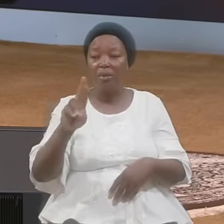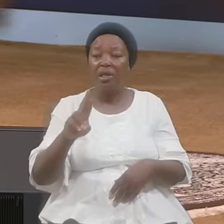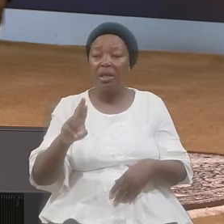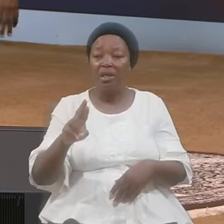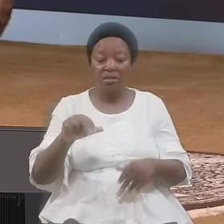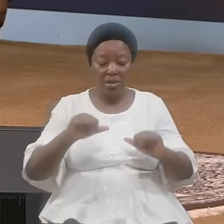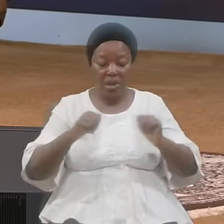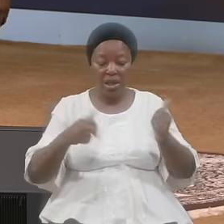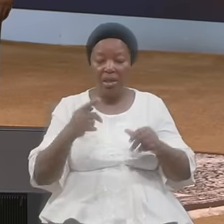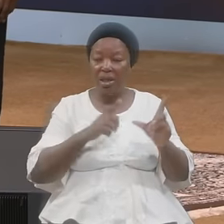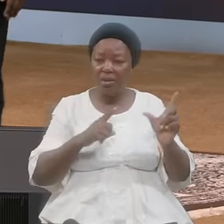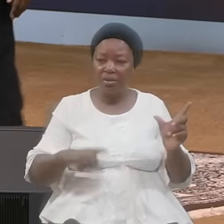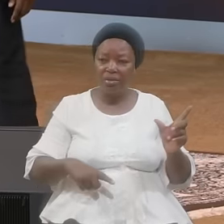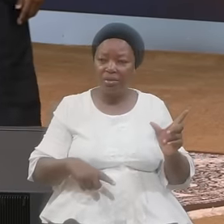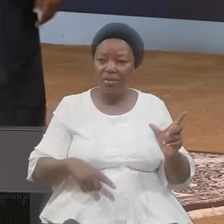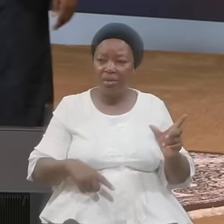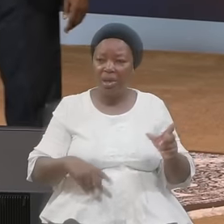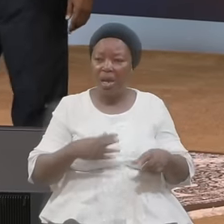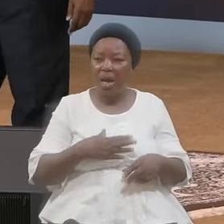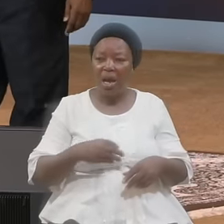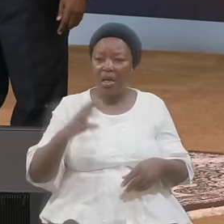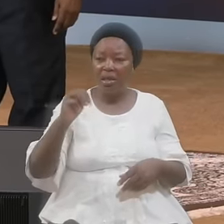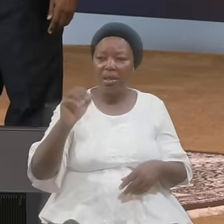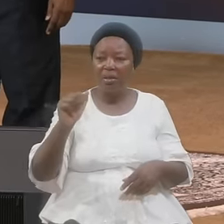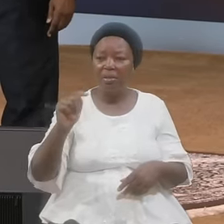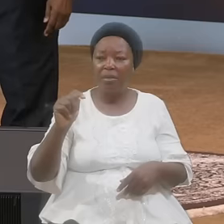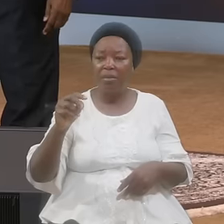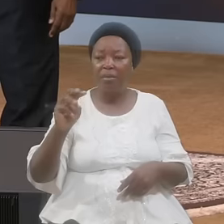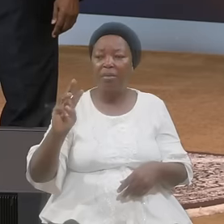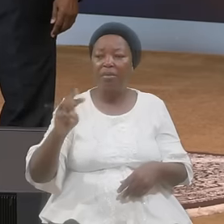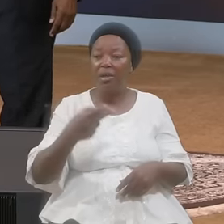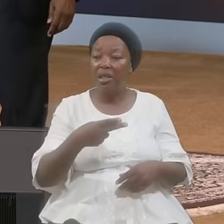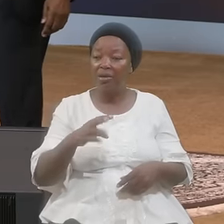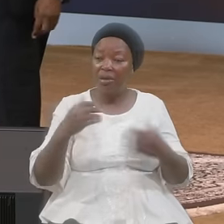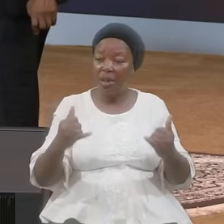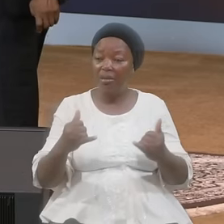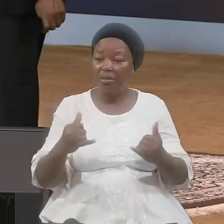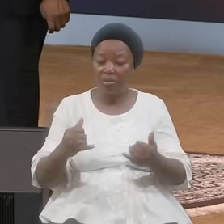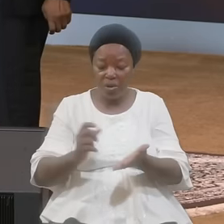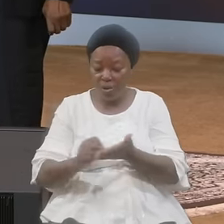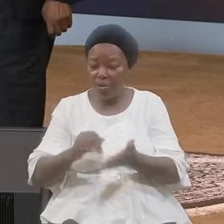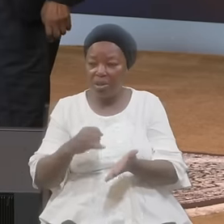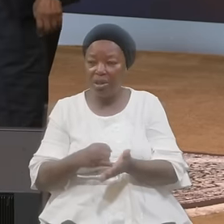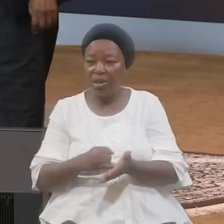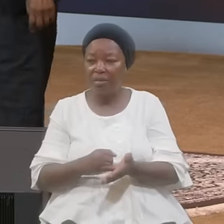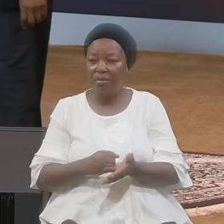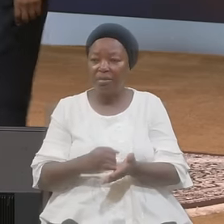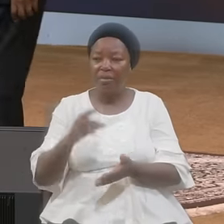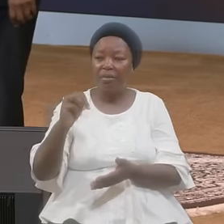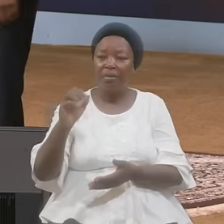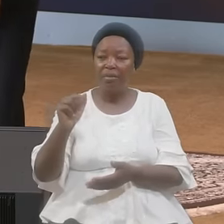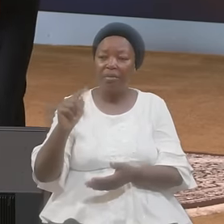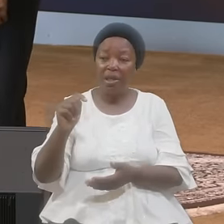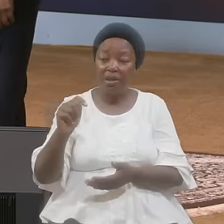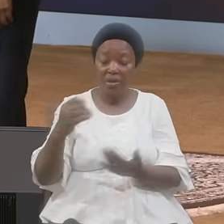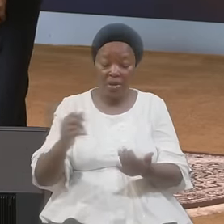The Lord And Matthew Exposed That And Wrote That And